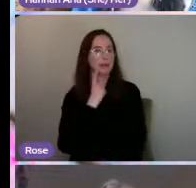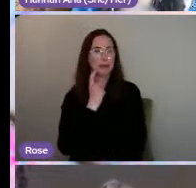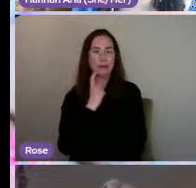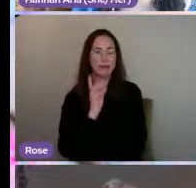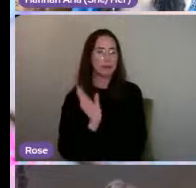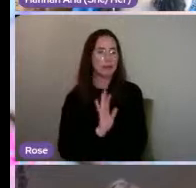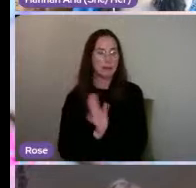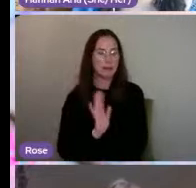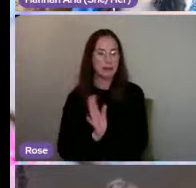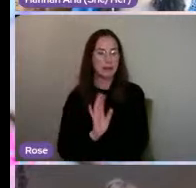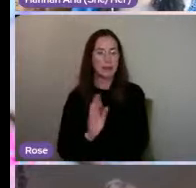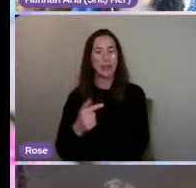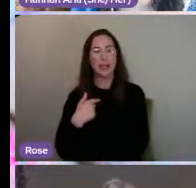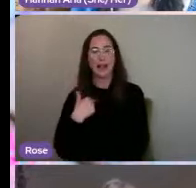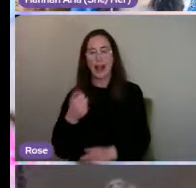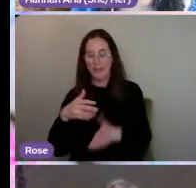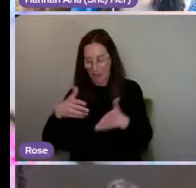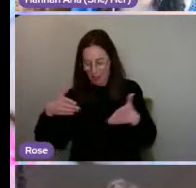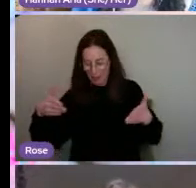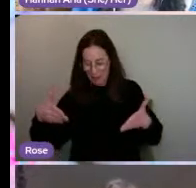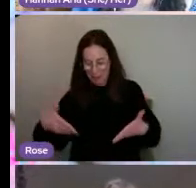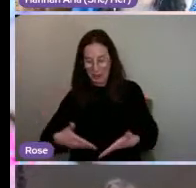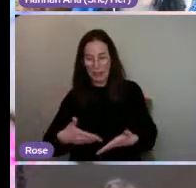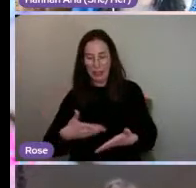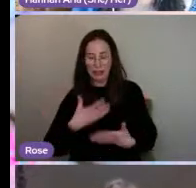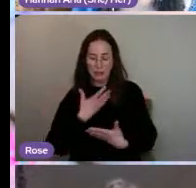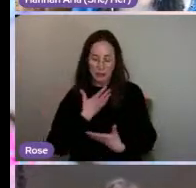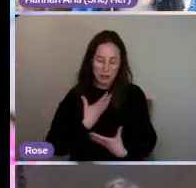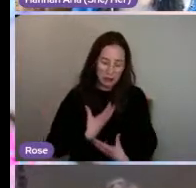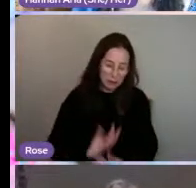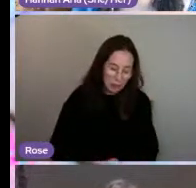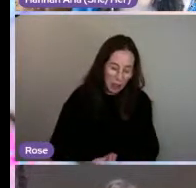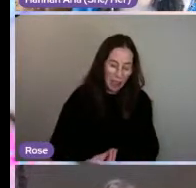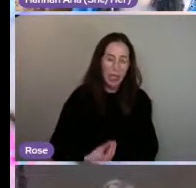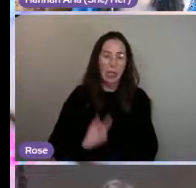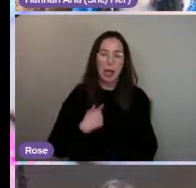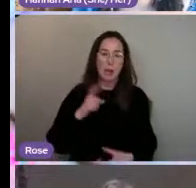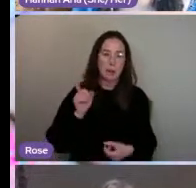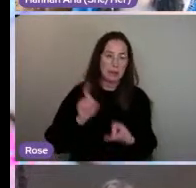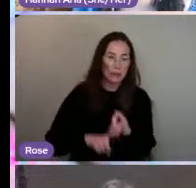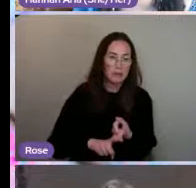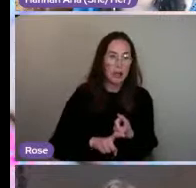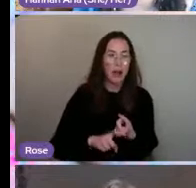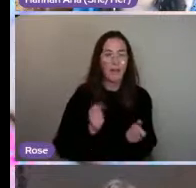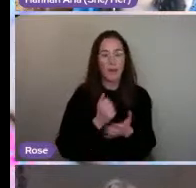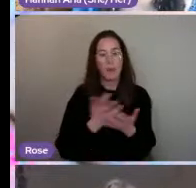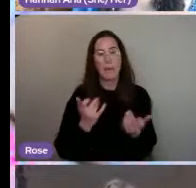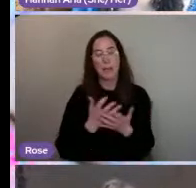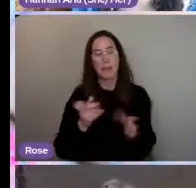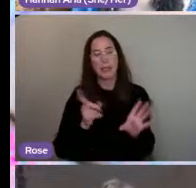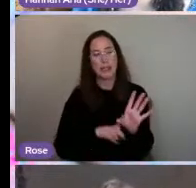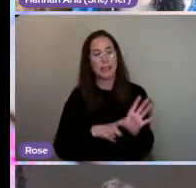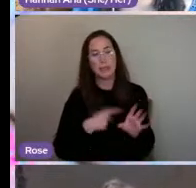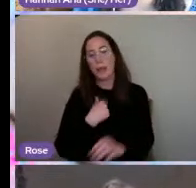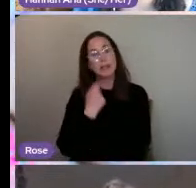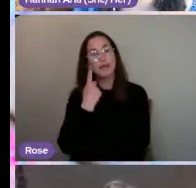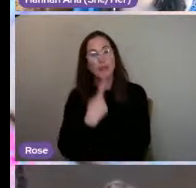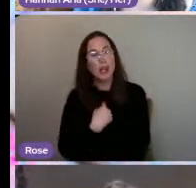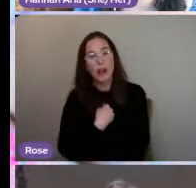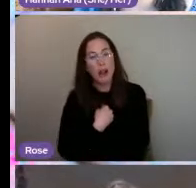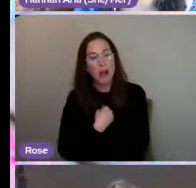I have a pit of despair at the bottom, which I was in for quite a number of years, and I didn't quite realise I was,